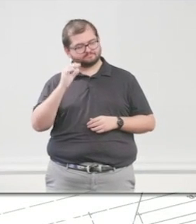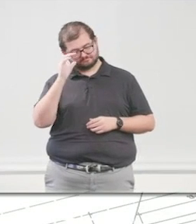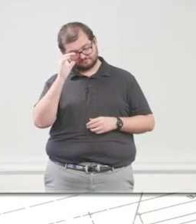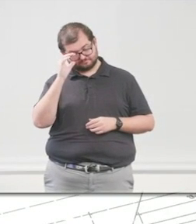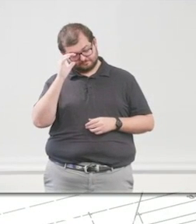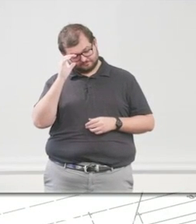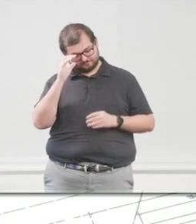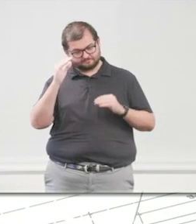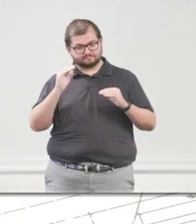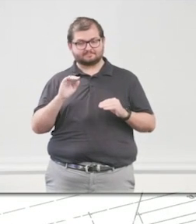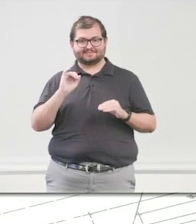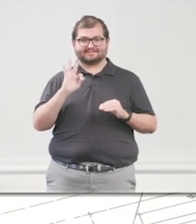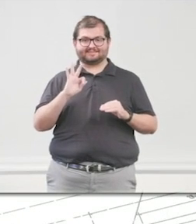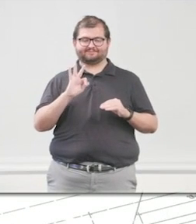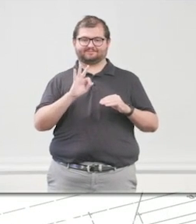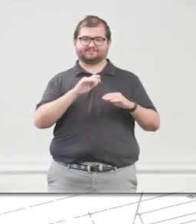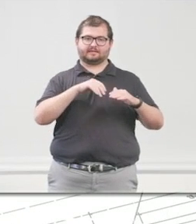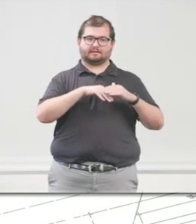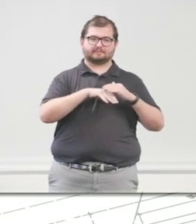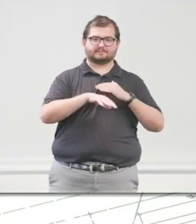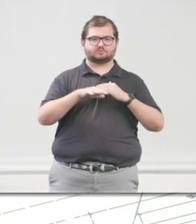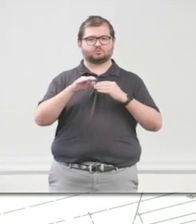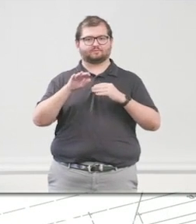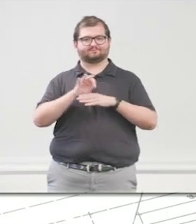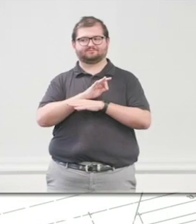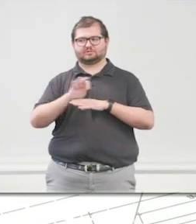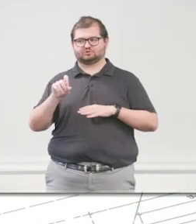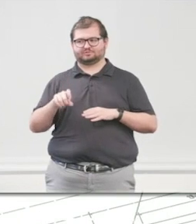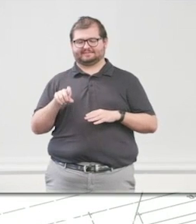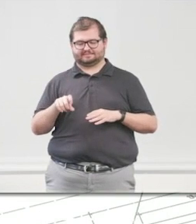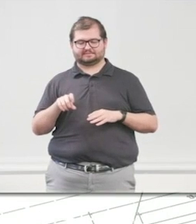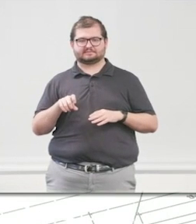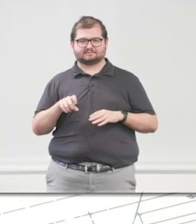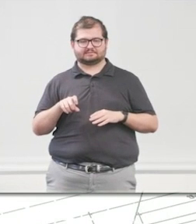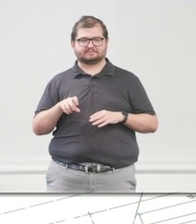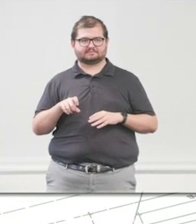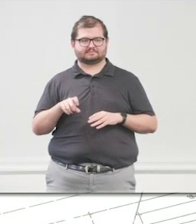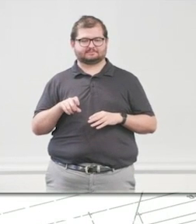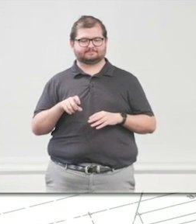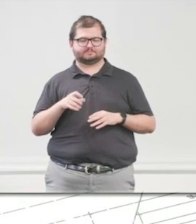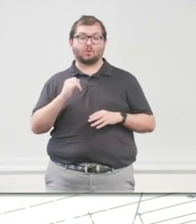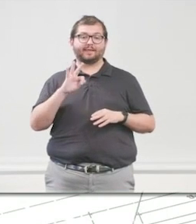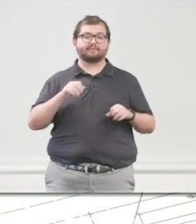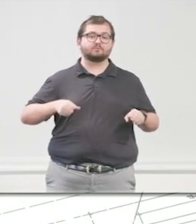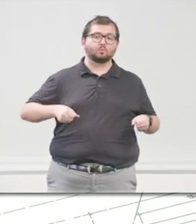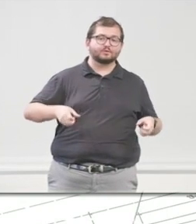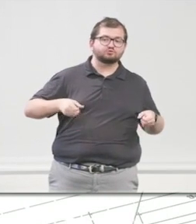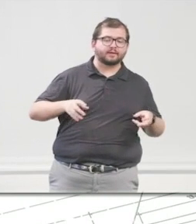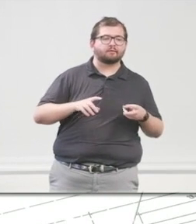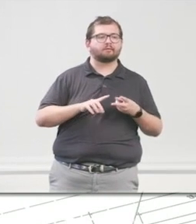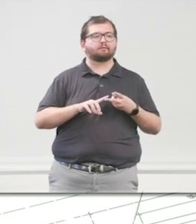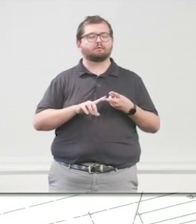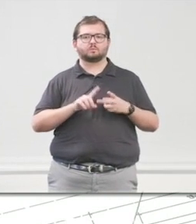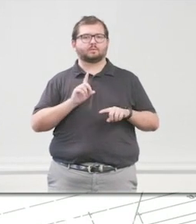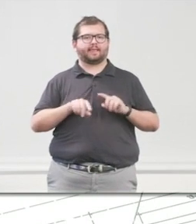Individuals with access and functional needs. That's all my wheelchair. All my people who are in